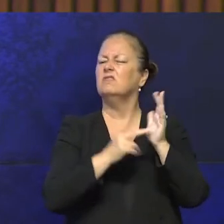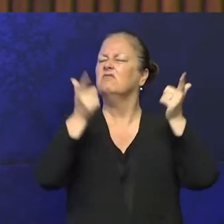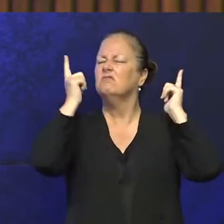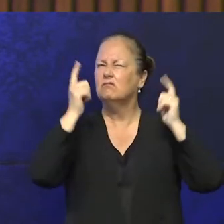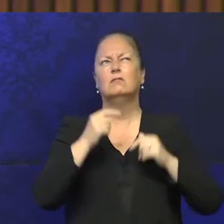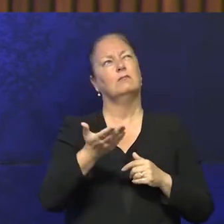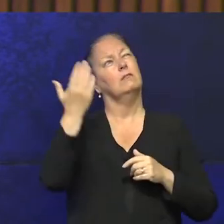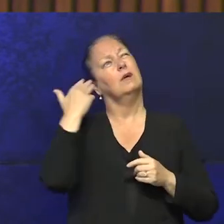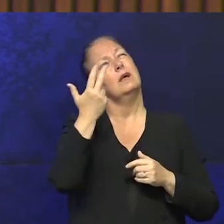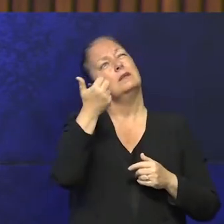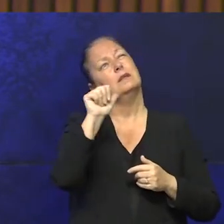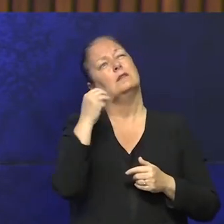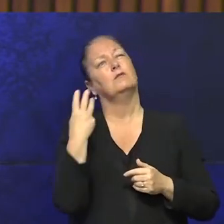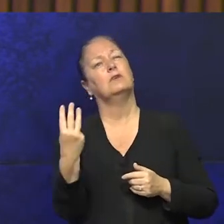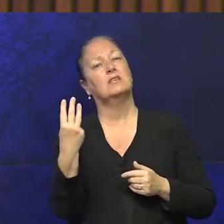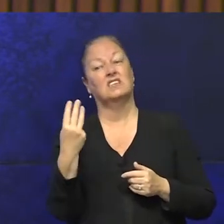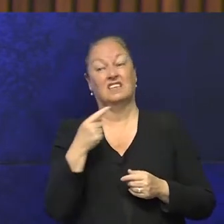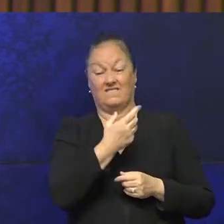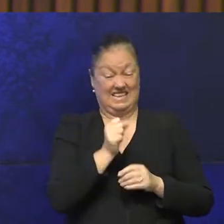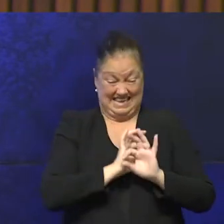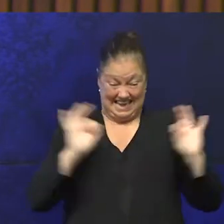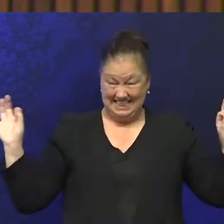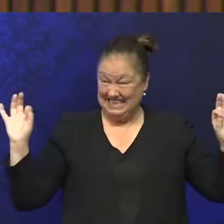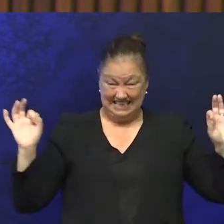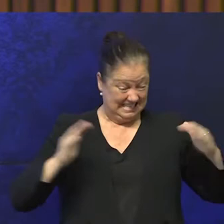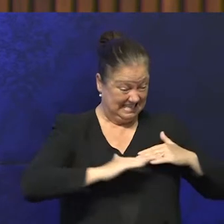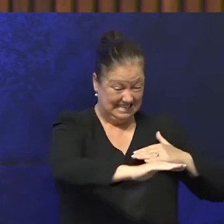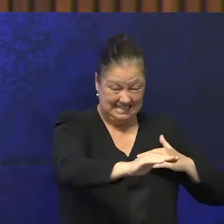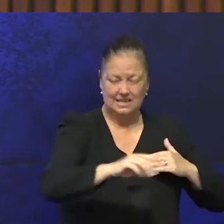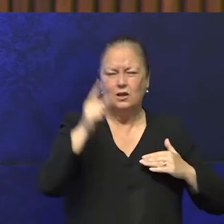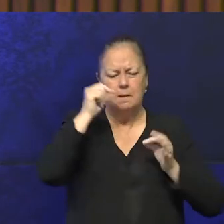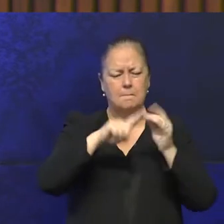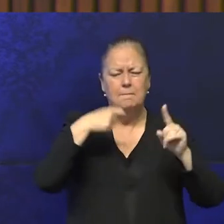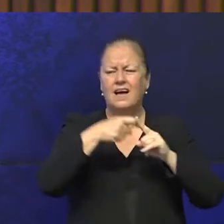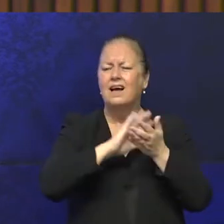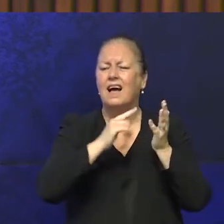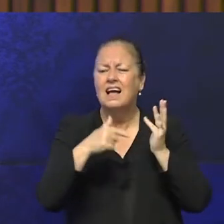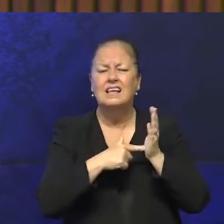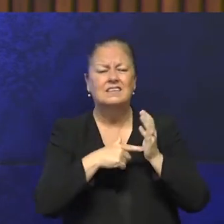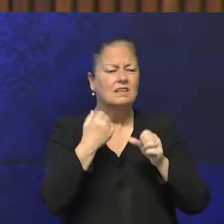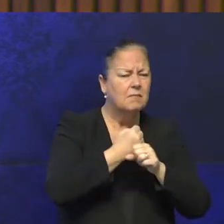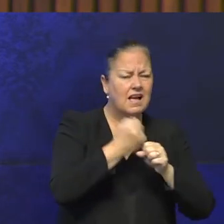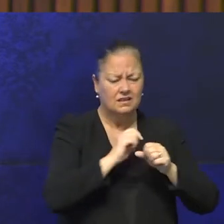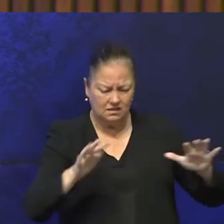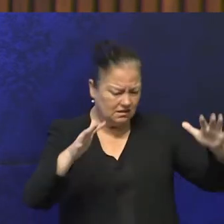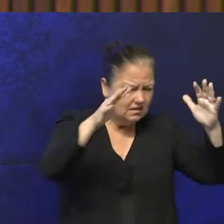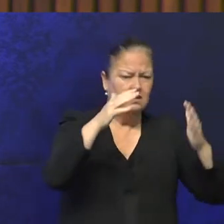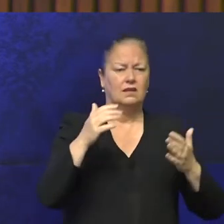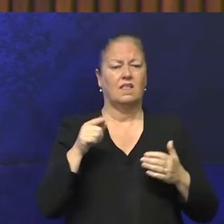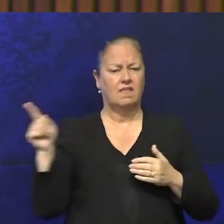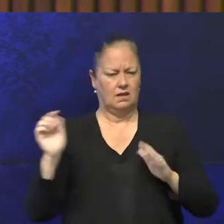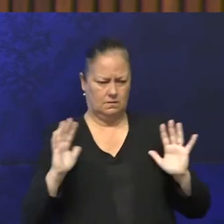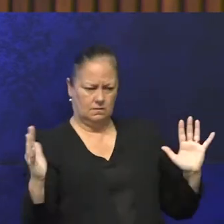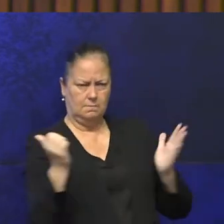1863 they had nothing. They built their own bar cuts, they had people that made sure they didn't escape.